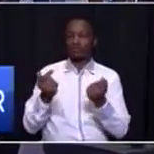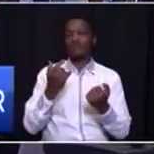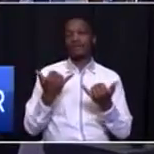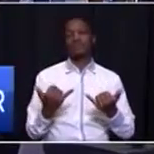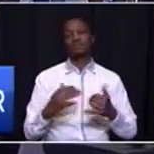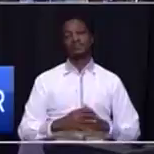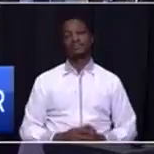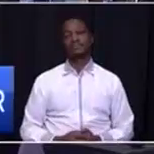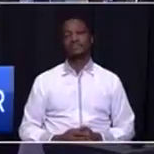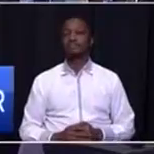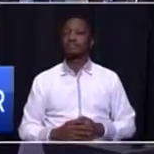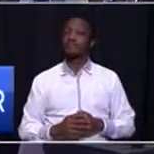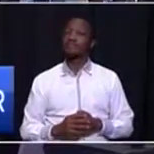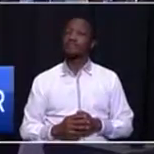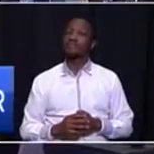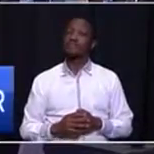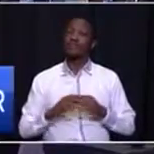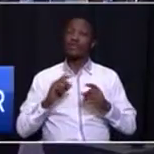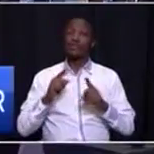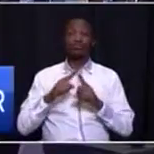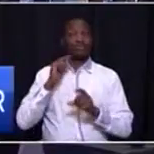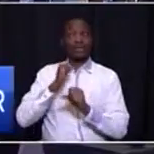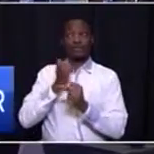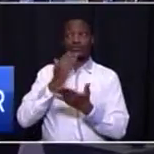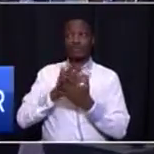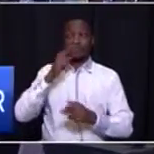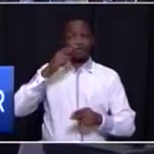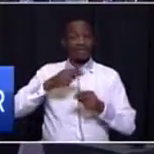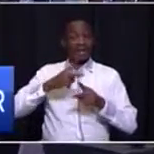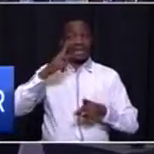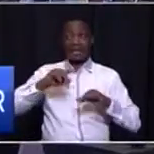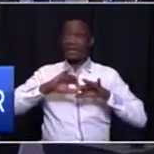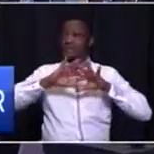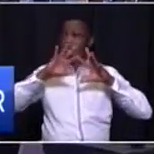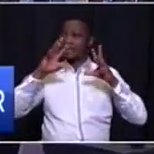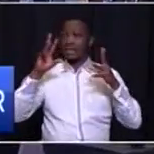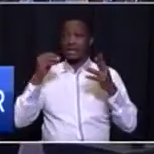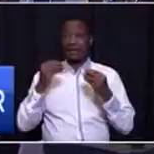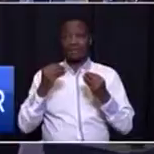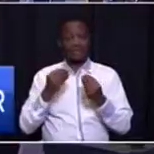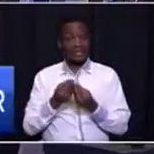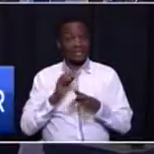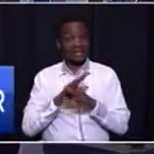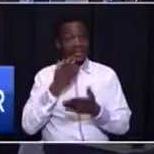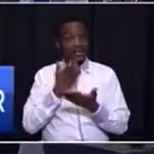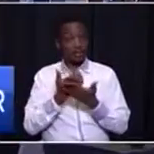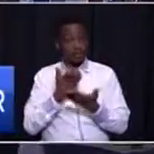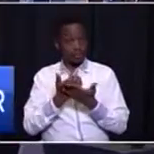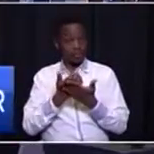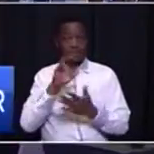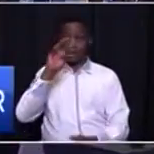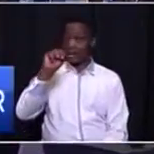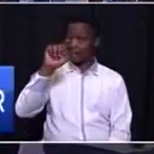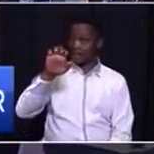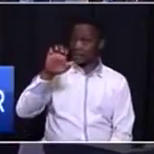Honourable members, to finalize all our initiatives on the economy, MEC Dr. Ramu Hooper will present